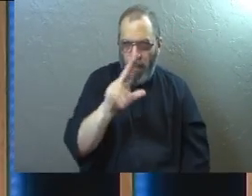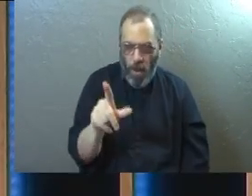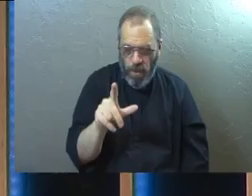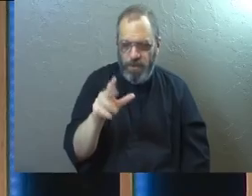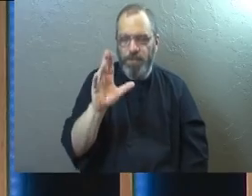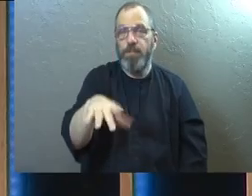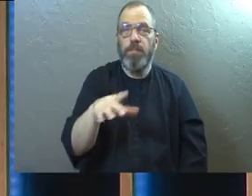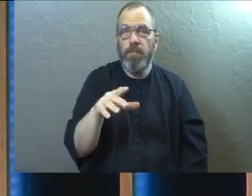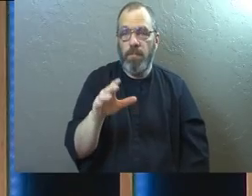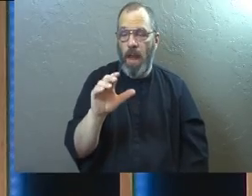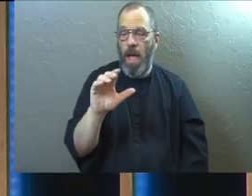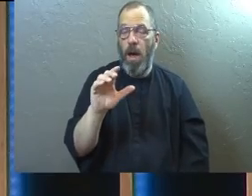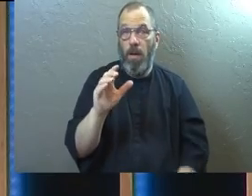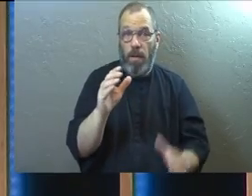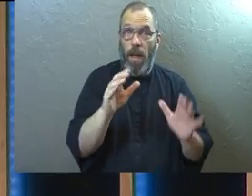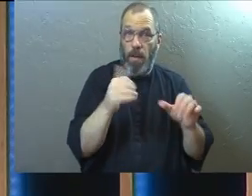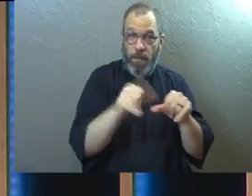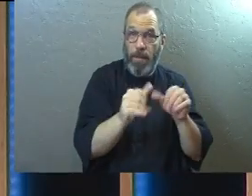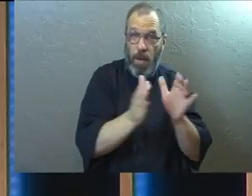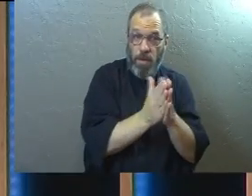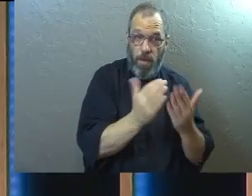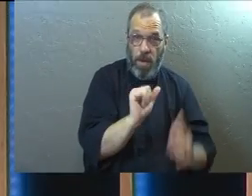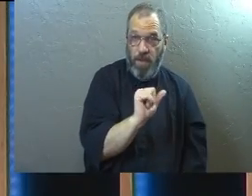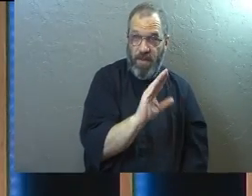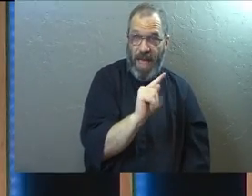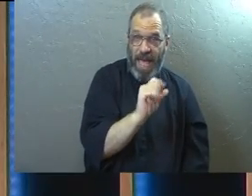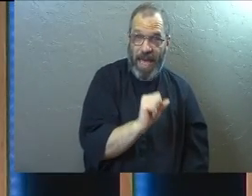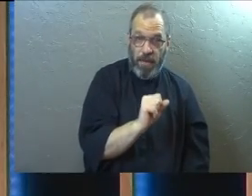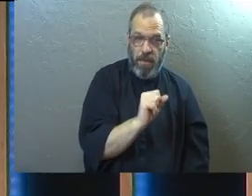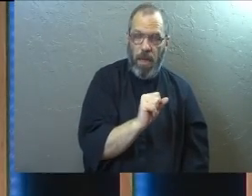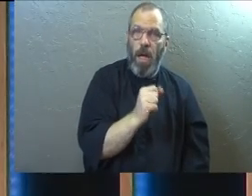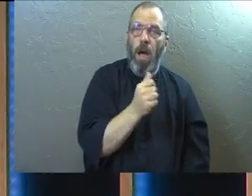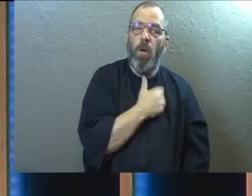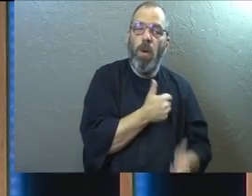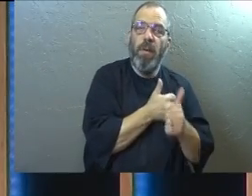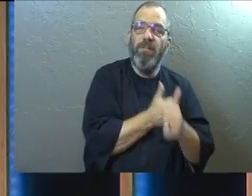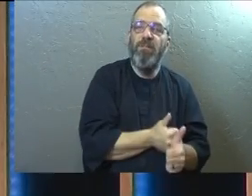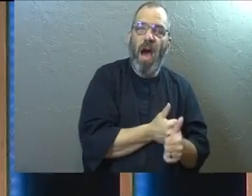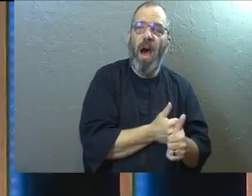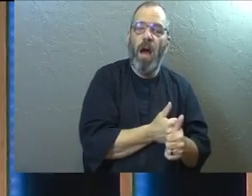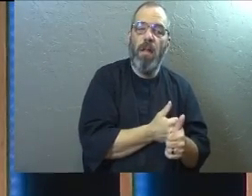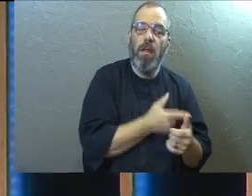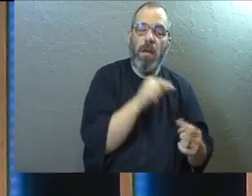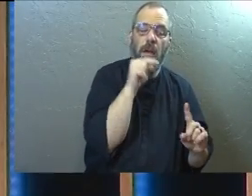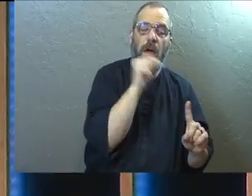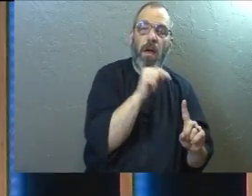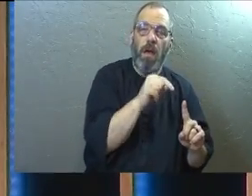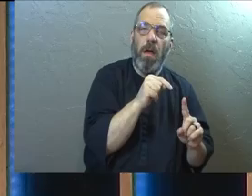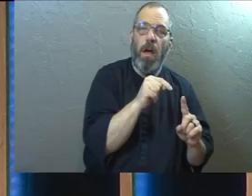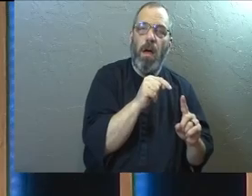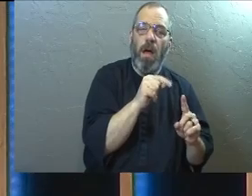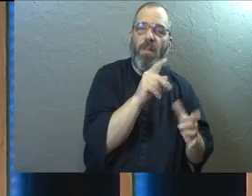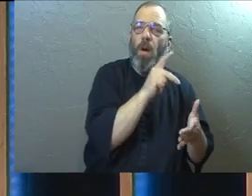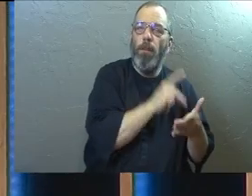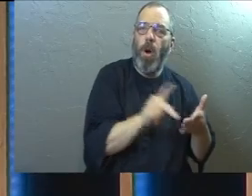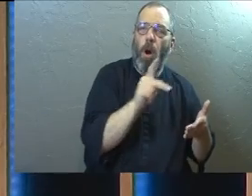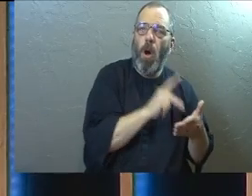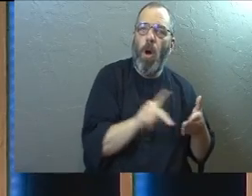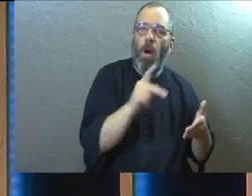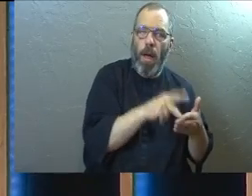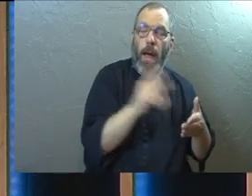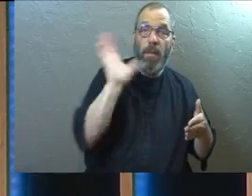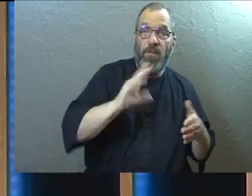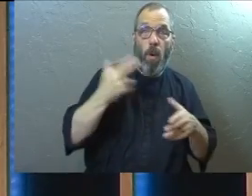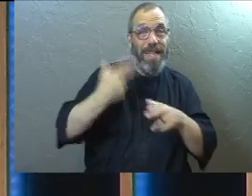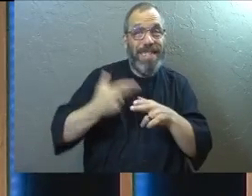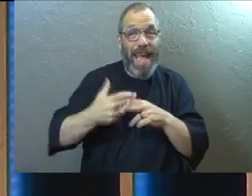Now in our Acts series, one of the things that you've seen there is we've been following the career of the apostle Paul. He used to